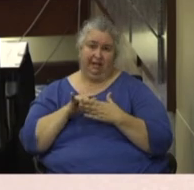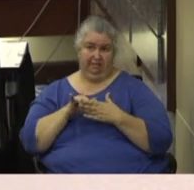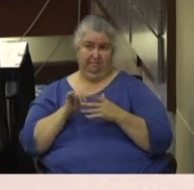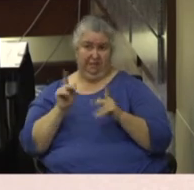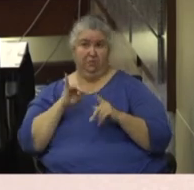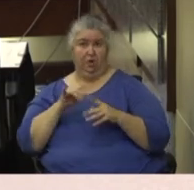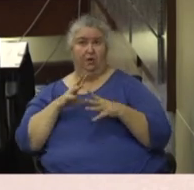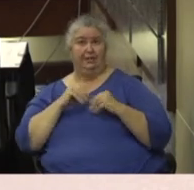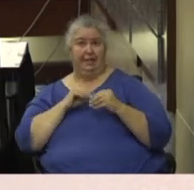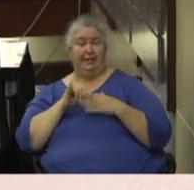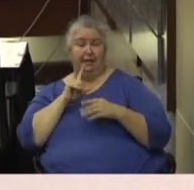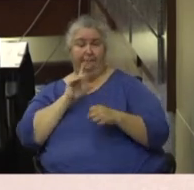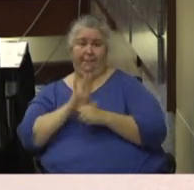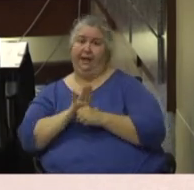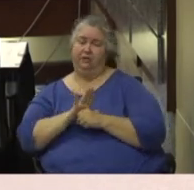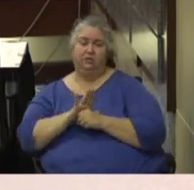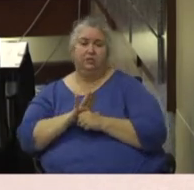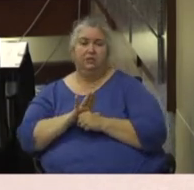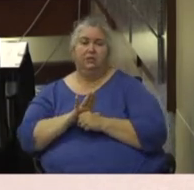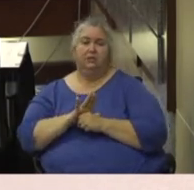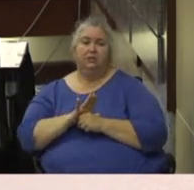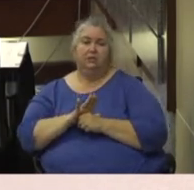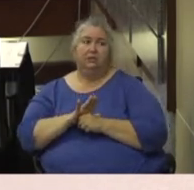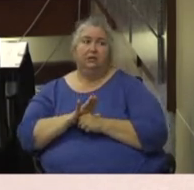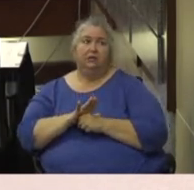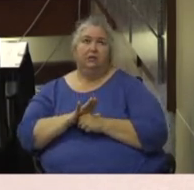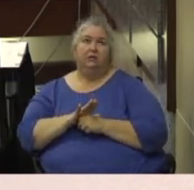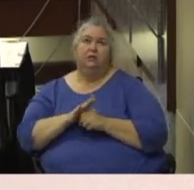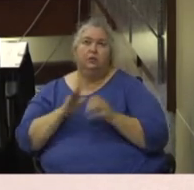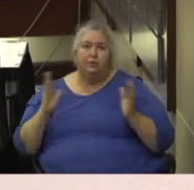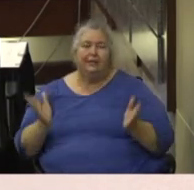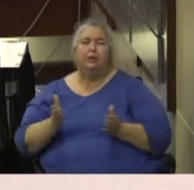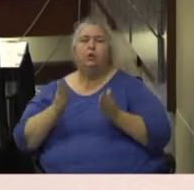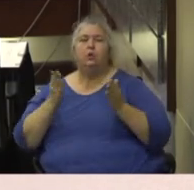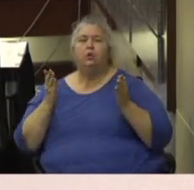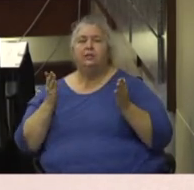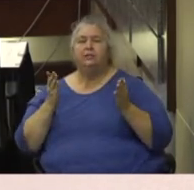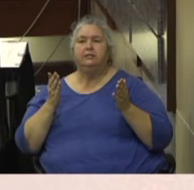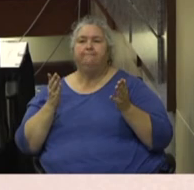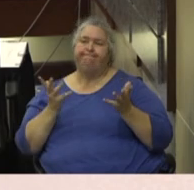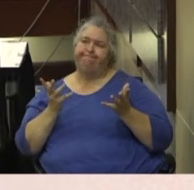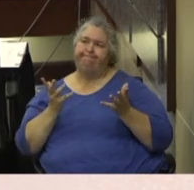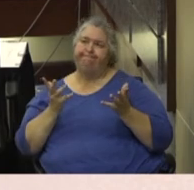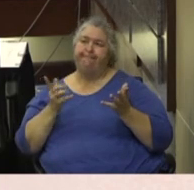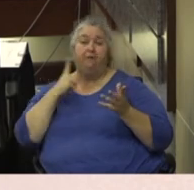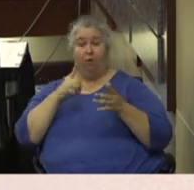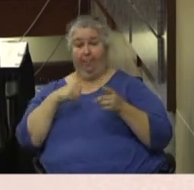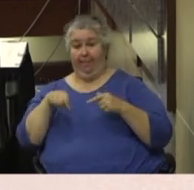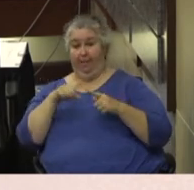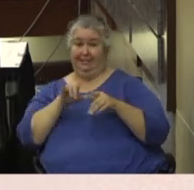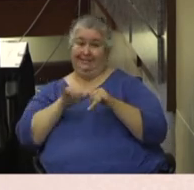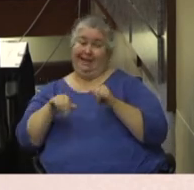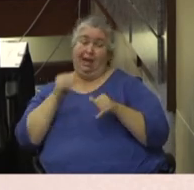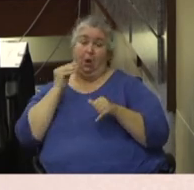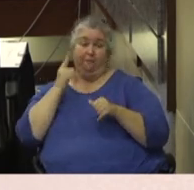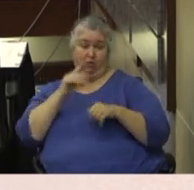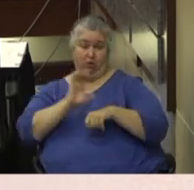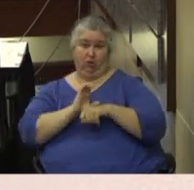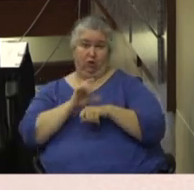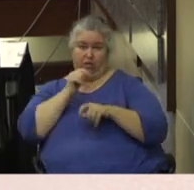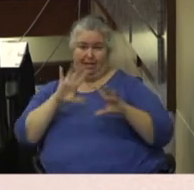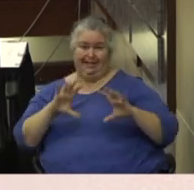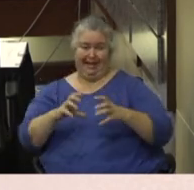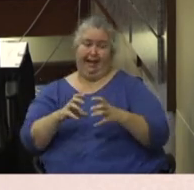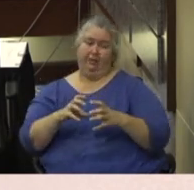pledge, uh, to, to try to, uh, encourage, well, for them to stay home, for their, uh, churches not to